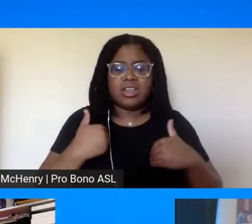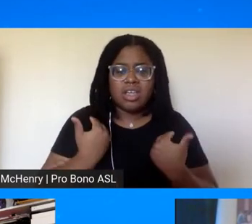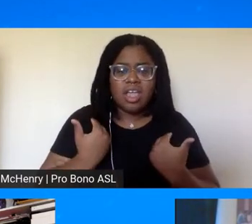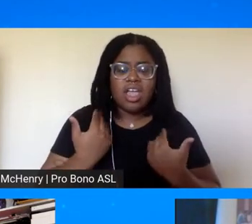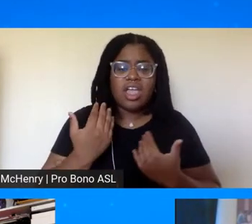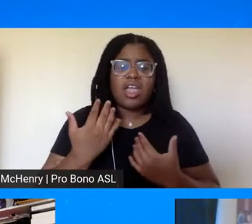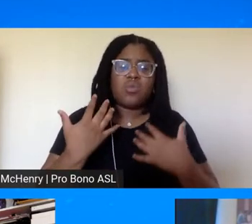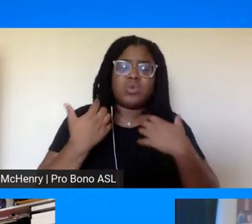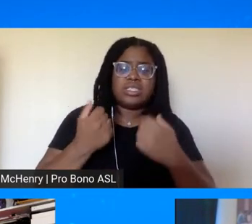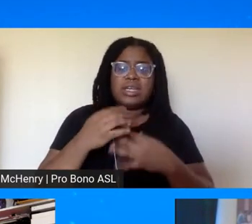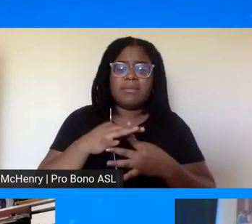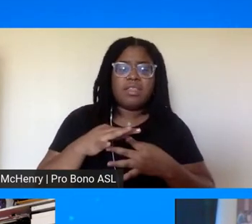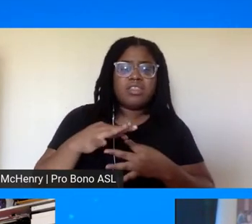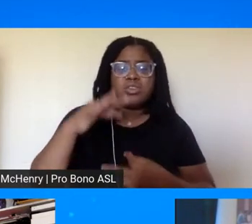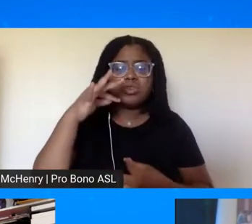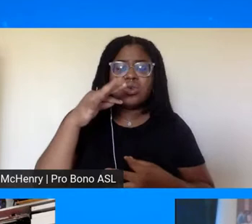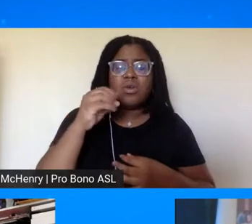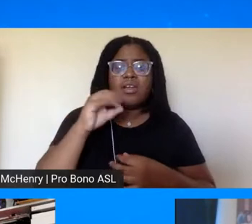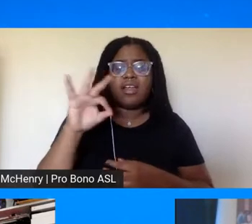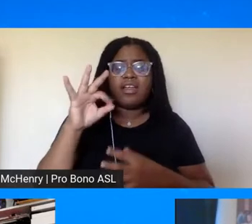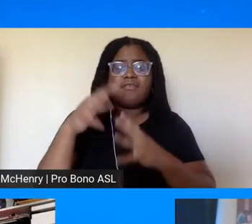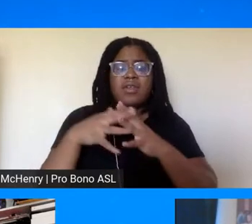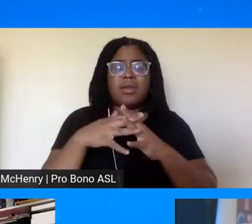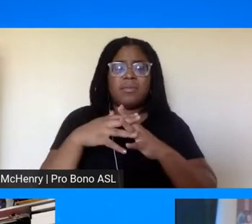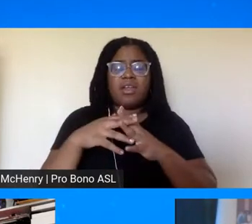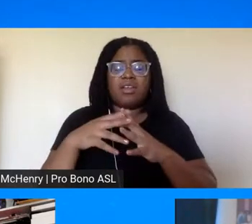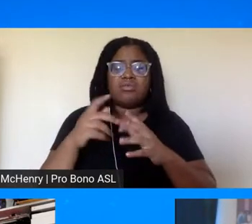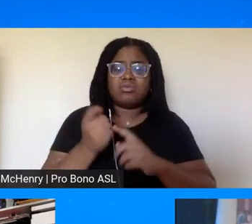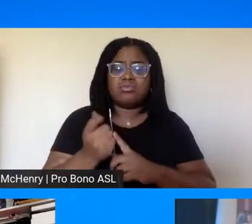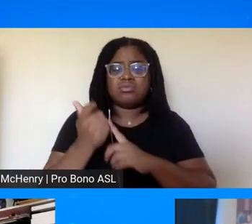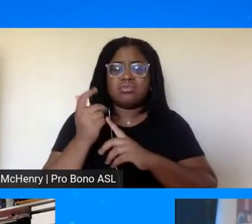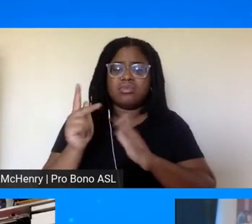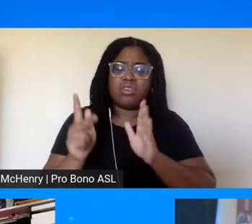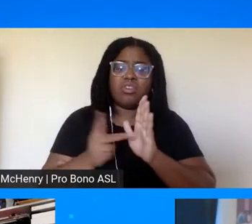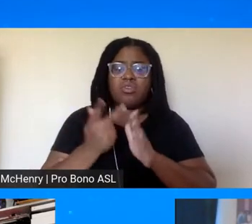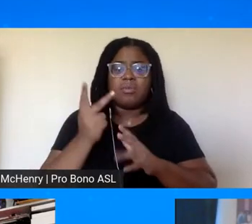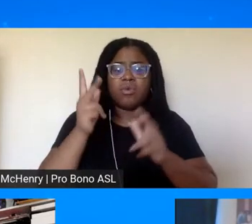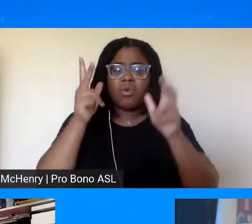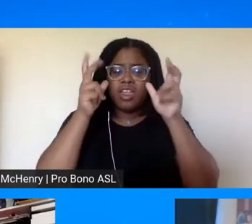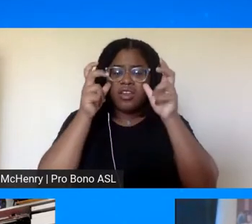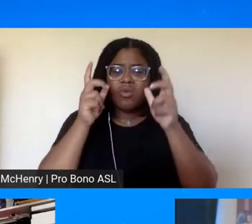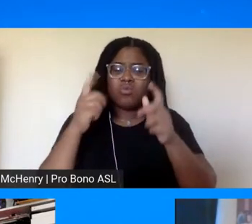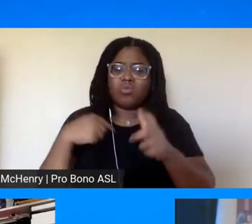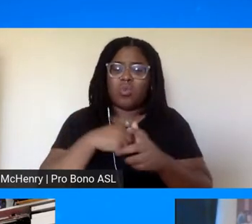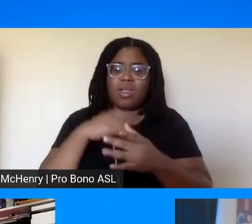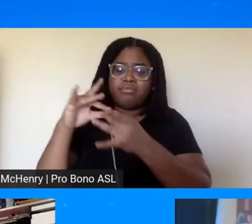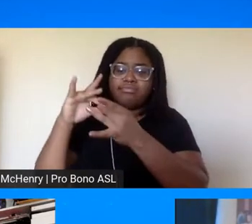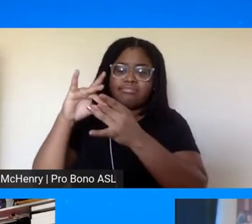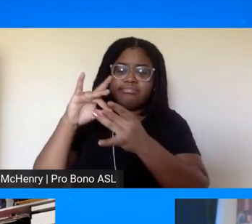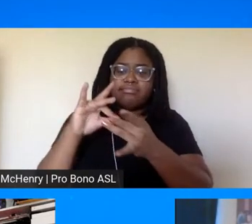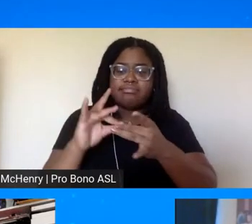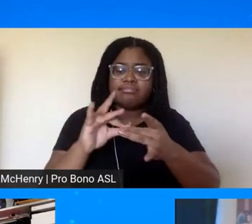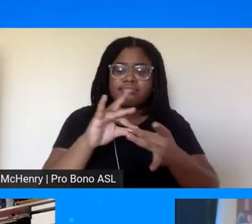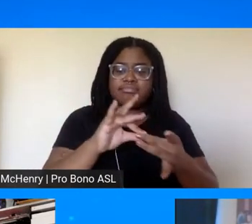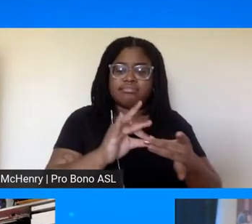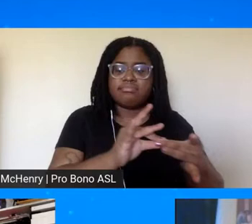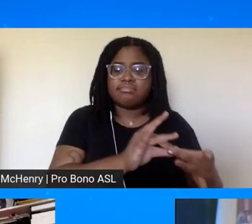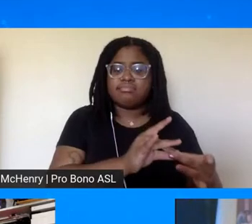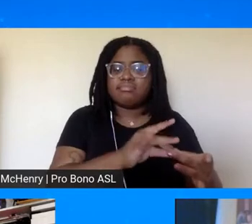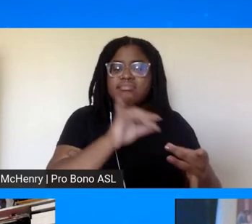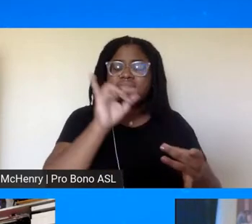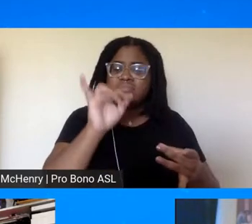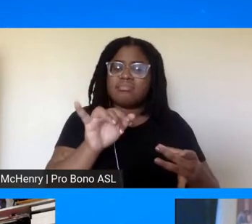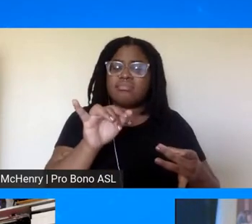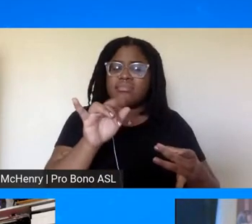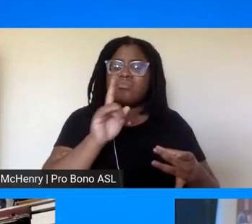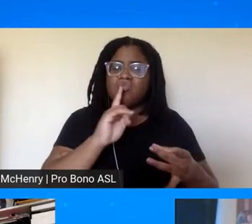soul of america through eradicating these triple evils we're connecting the dots so we can see this wasn't kind of haphazard it was